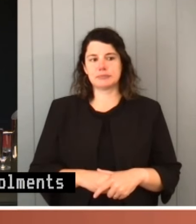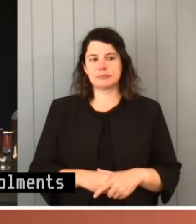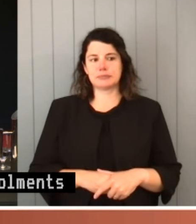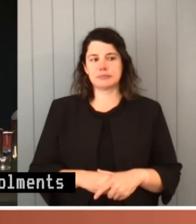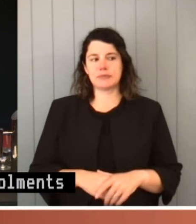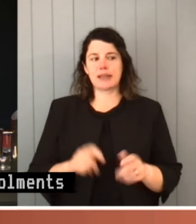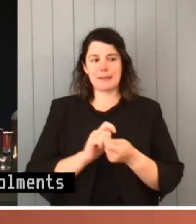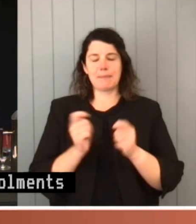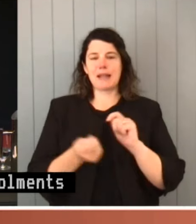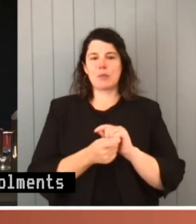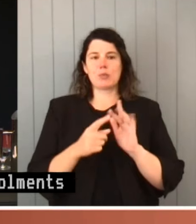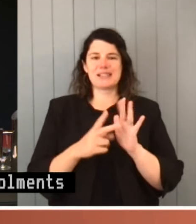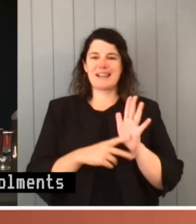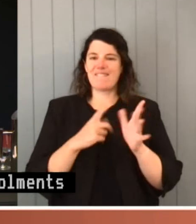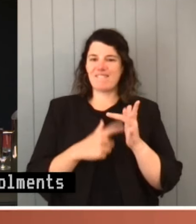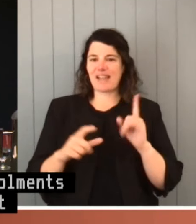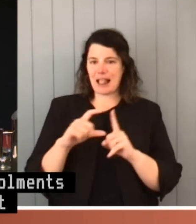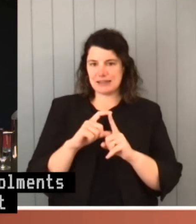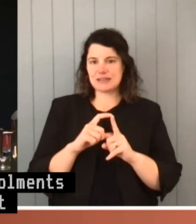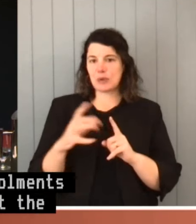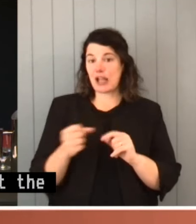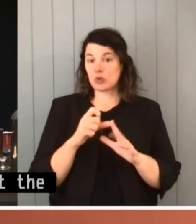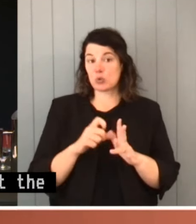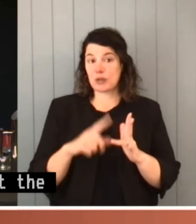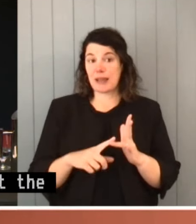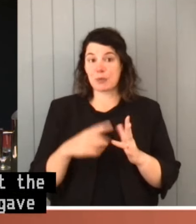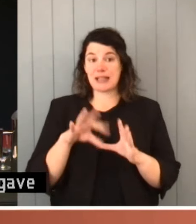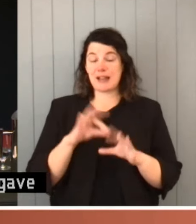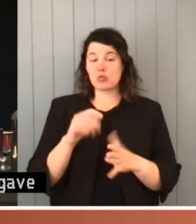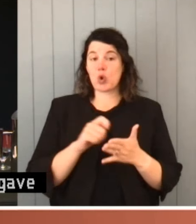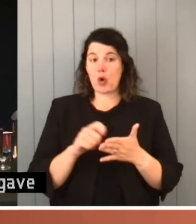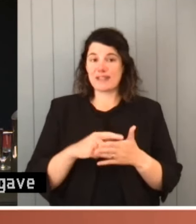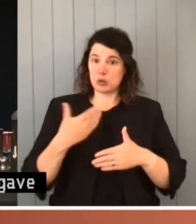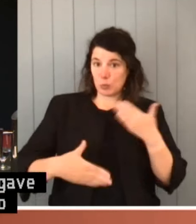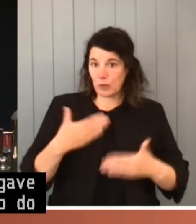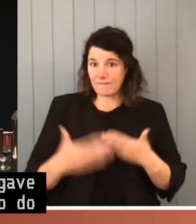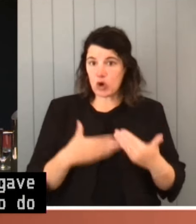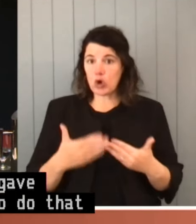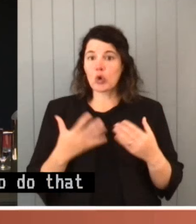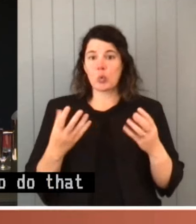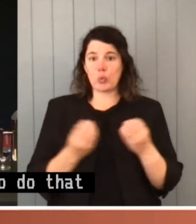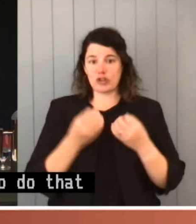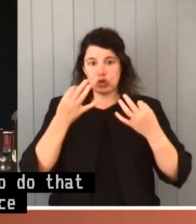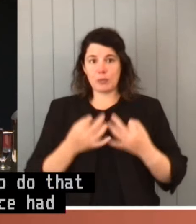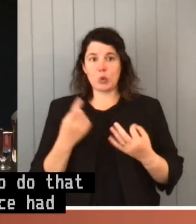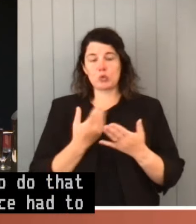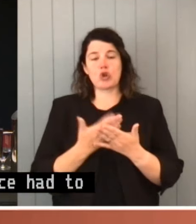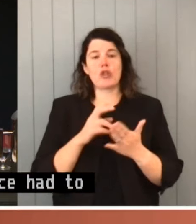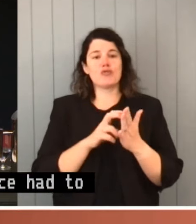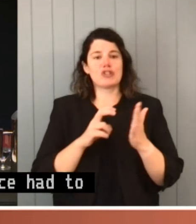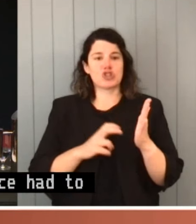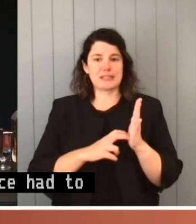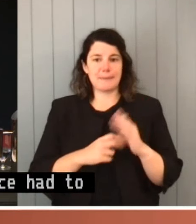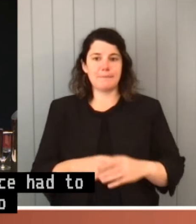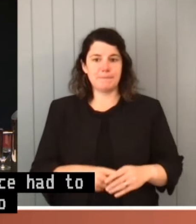invalid and gave reasons we had to do that because the electoral office had to get on with determining who was on the register so there have been